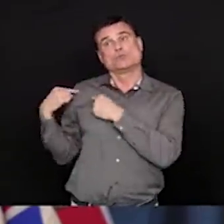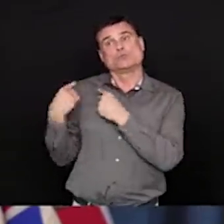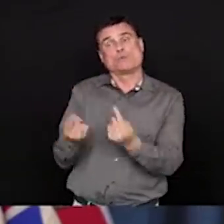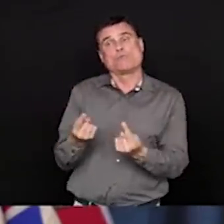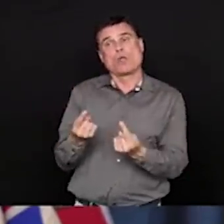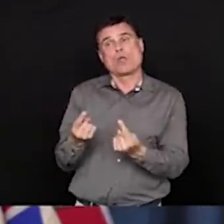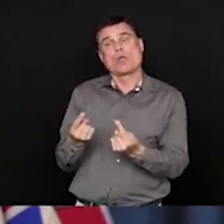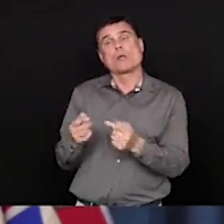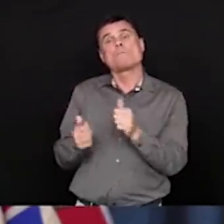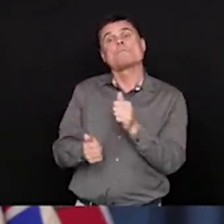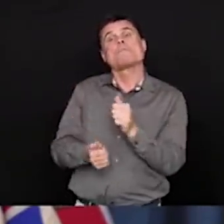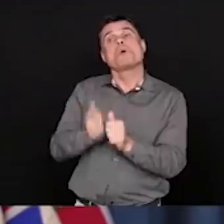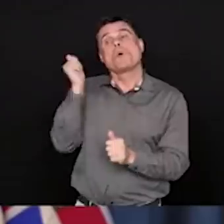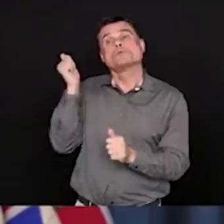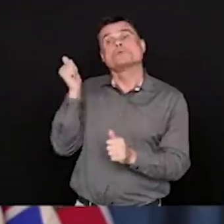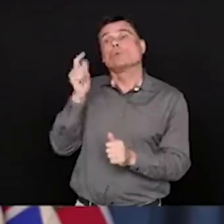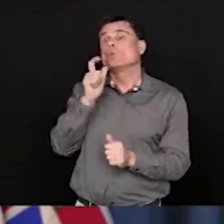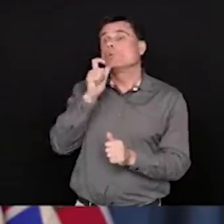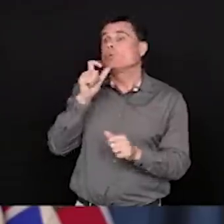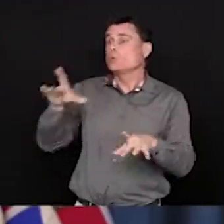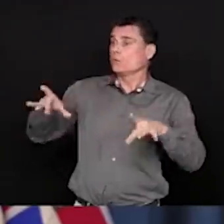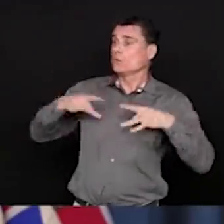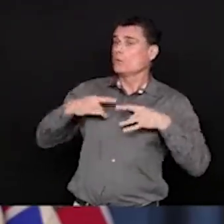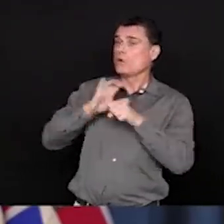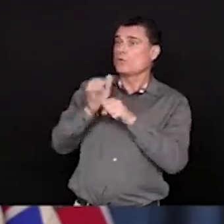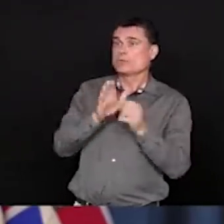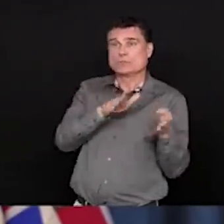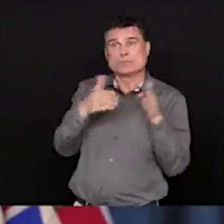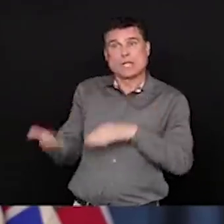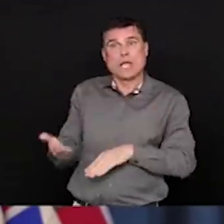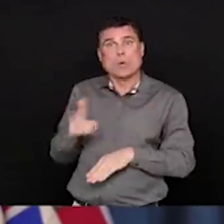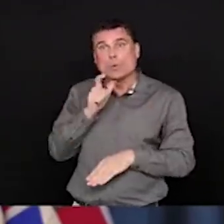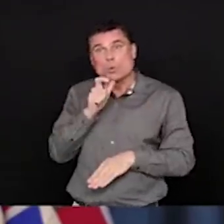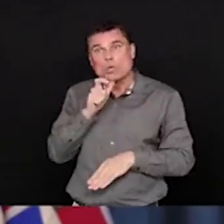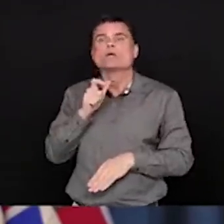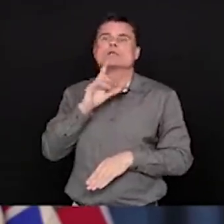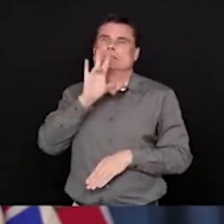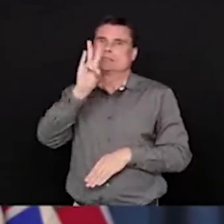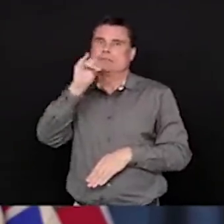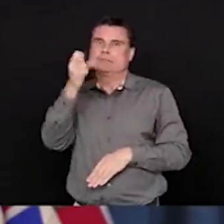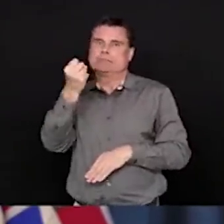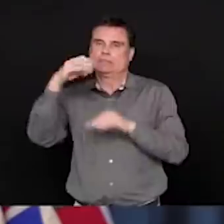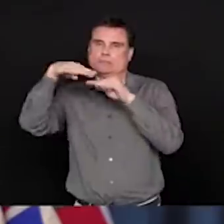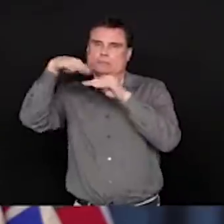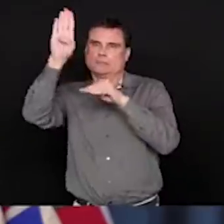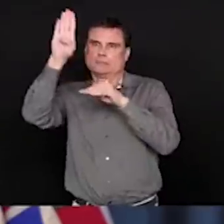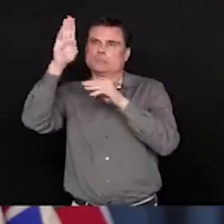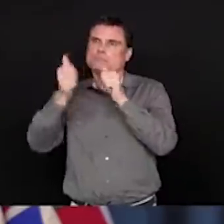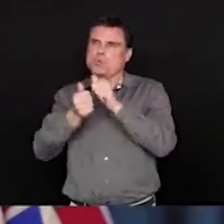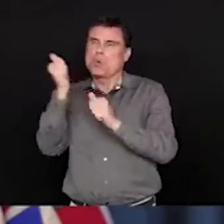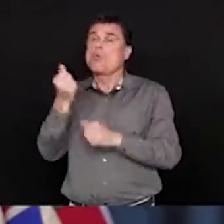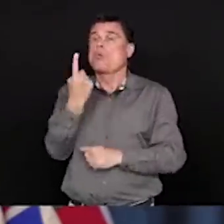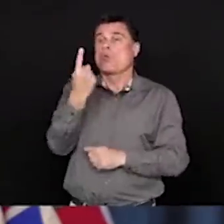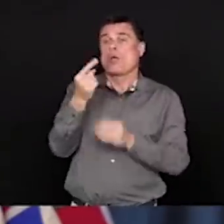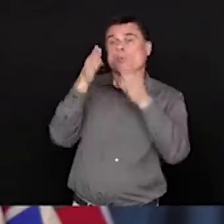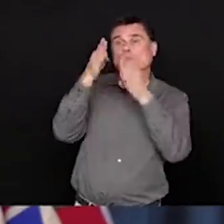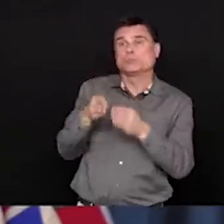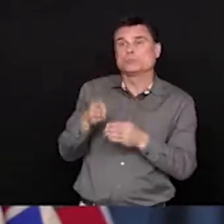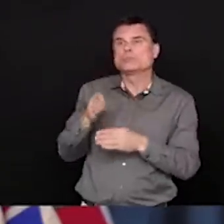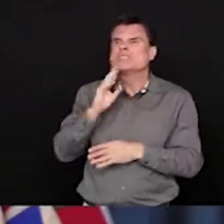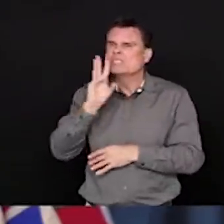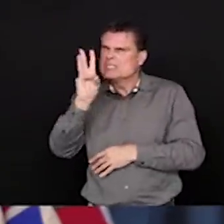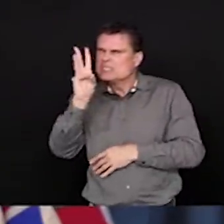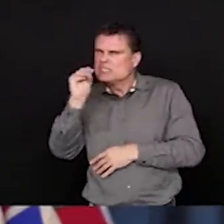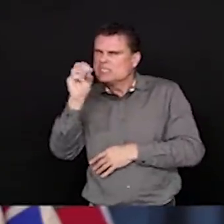has been in their 70s or older. So, it is tragic at any point in one's life, but